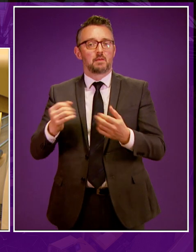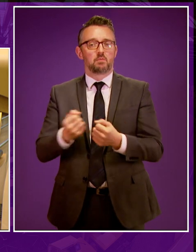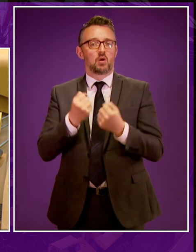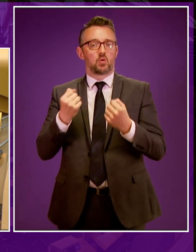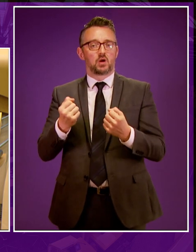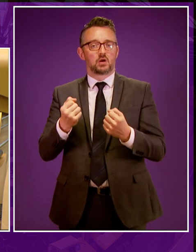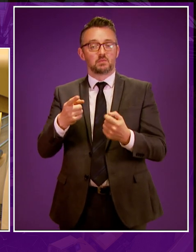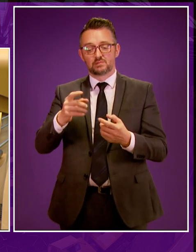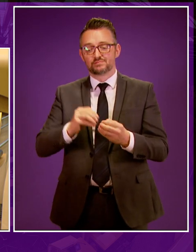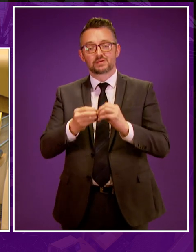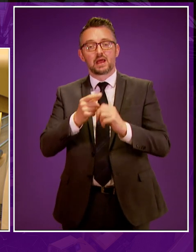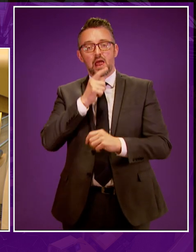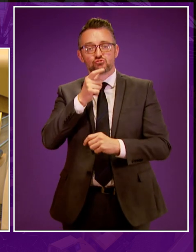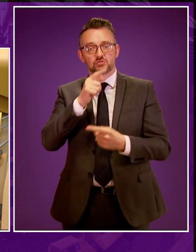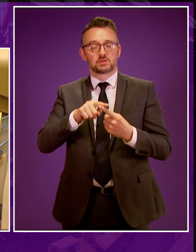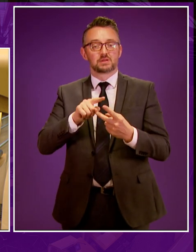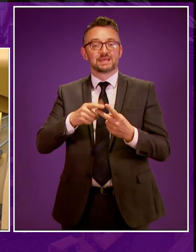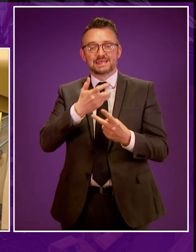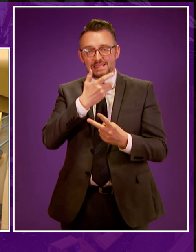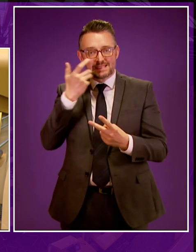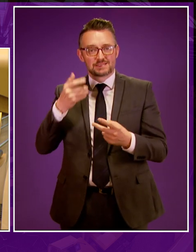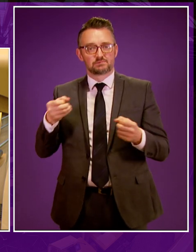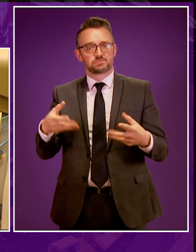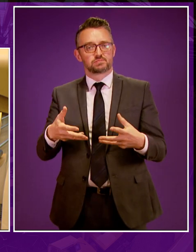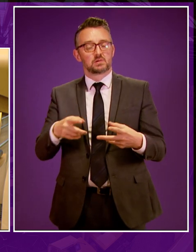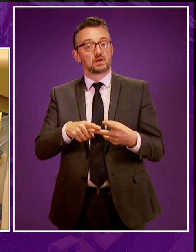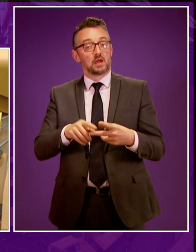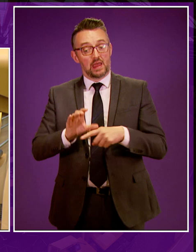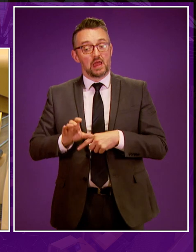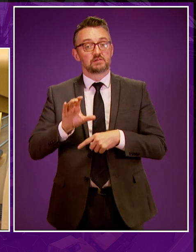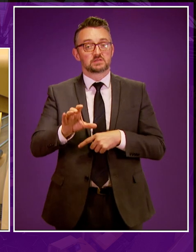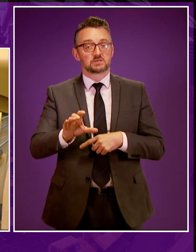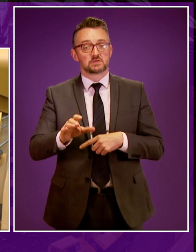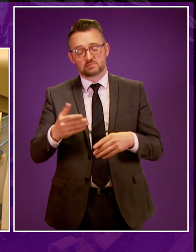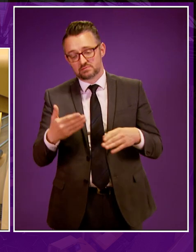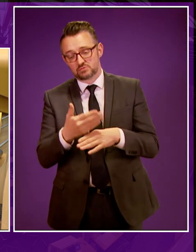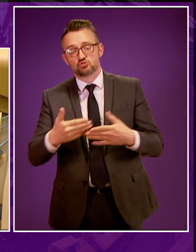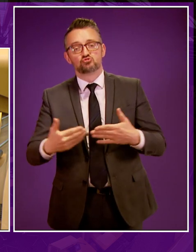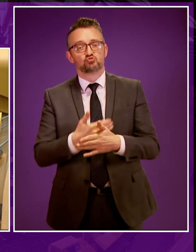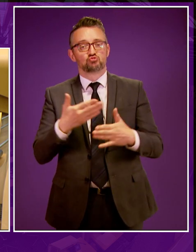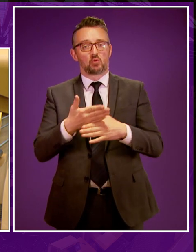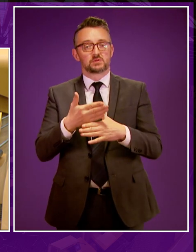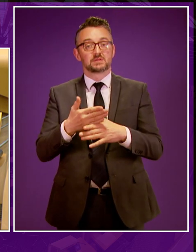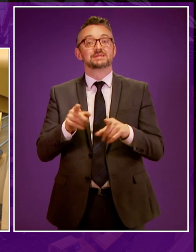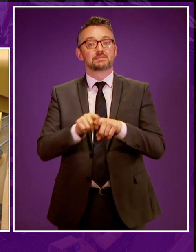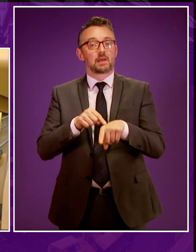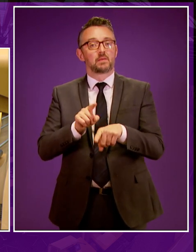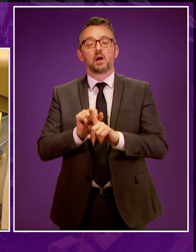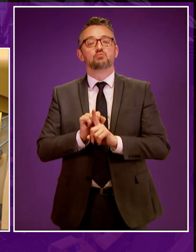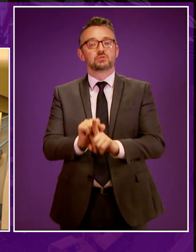provide electricity and also heating. And this further investment will create jobs whilst also protecting the environment.